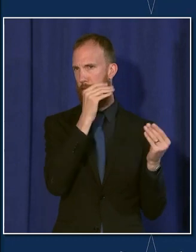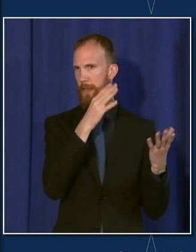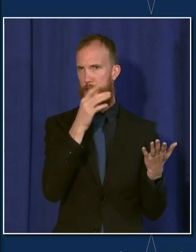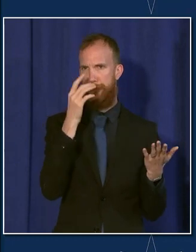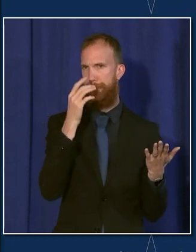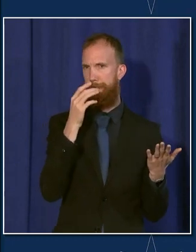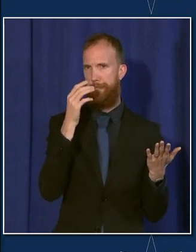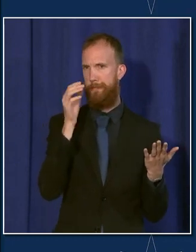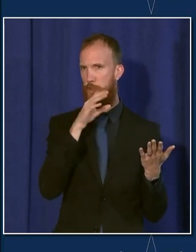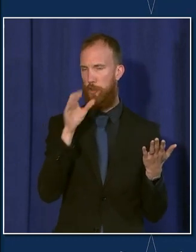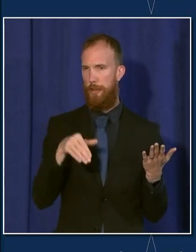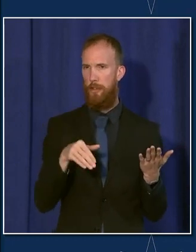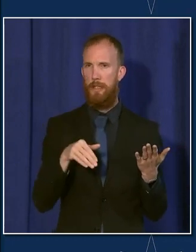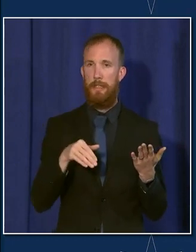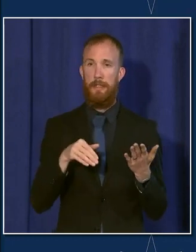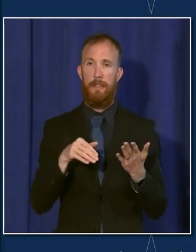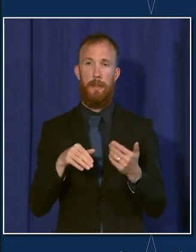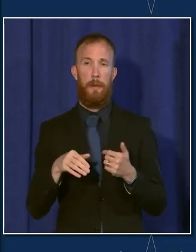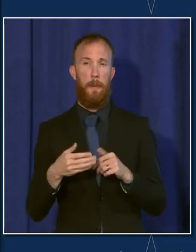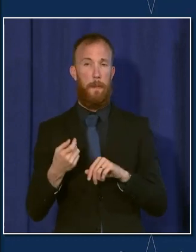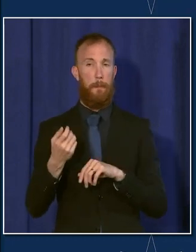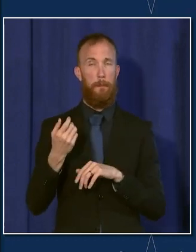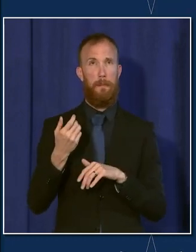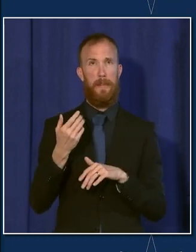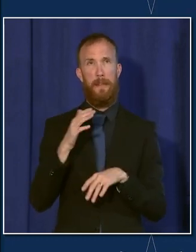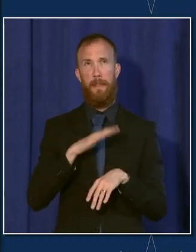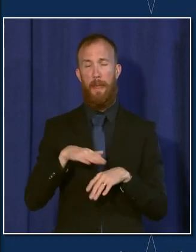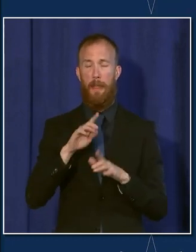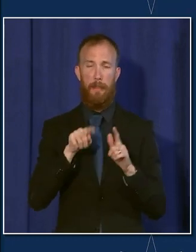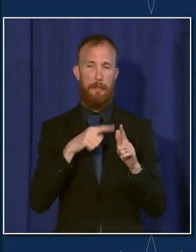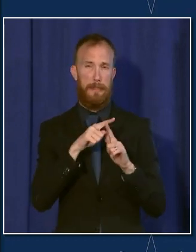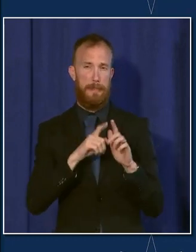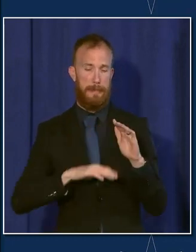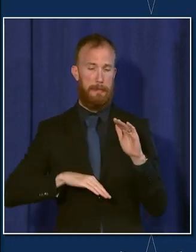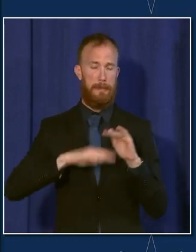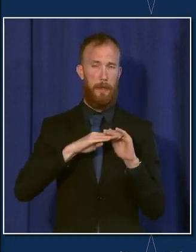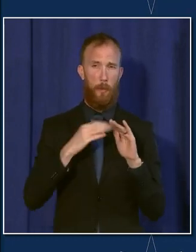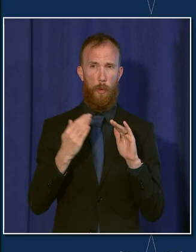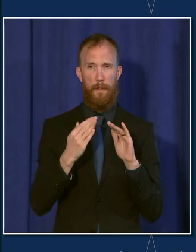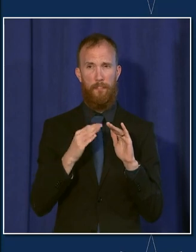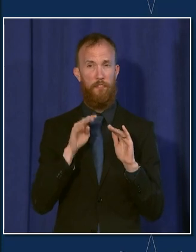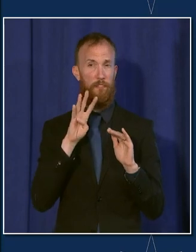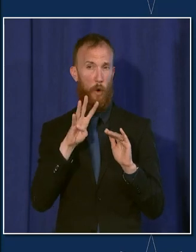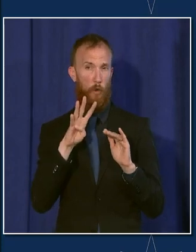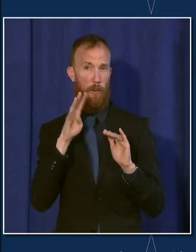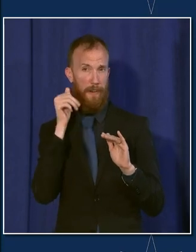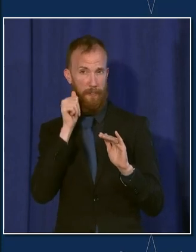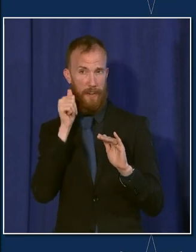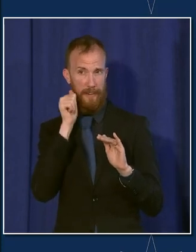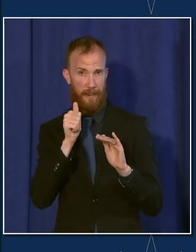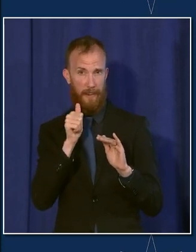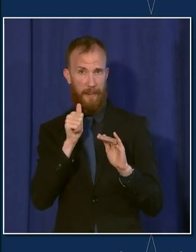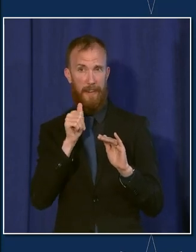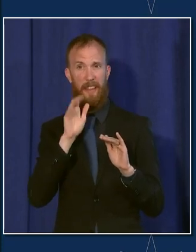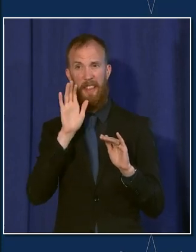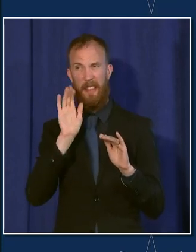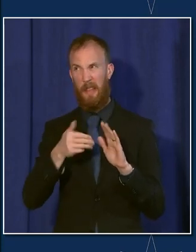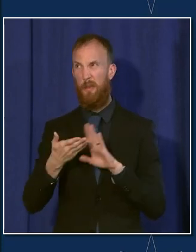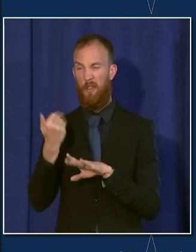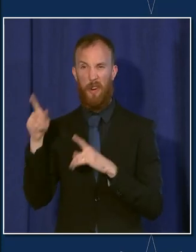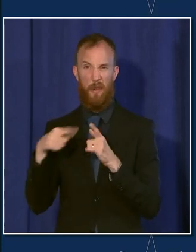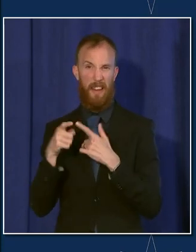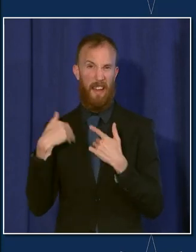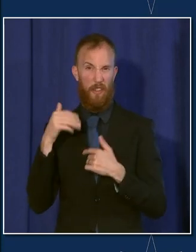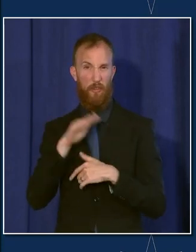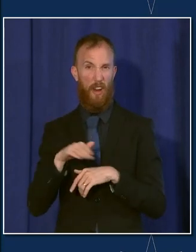up to about four child hospitalizations per day. Again, that's when we were averaging about 2,500 cases per day. And in